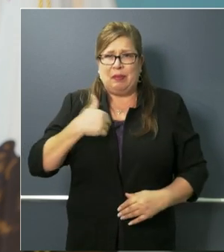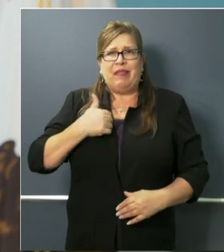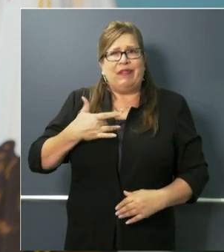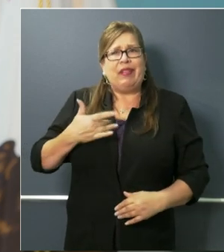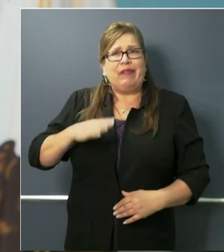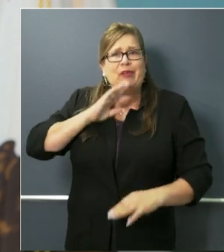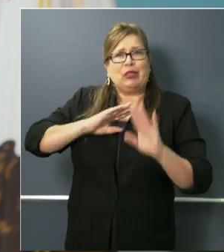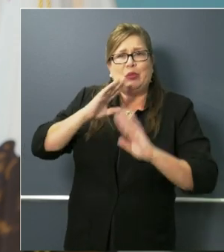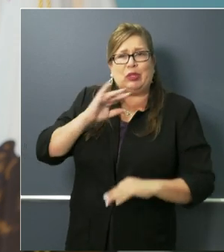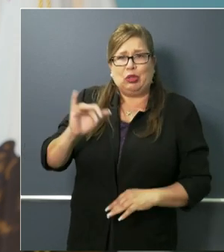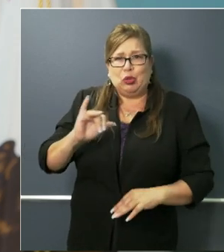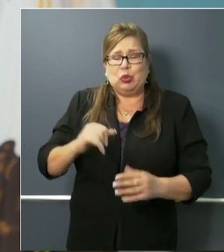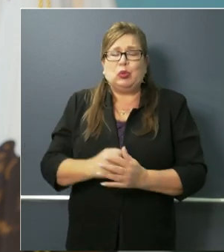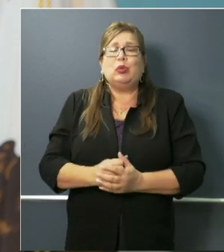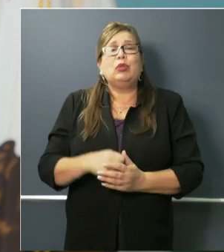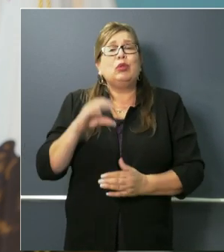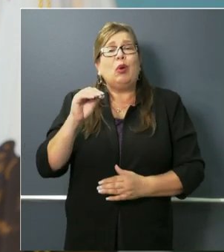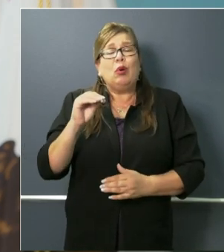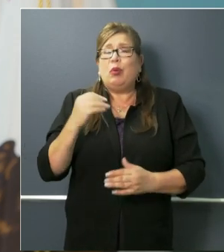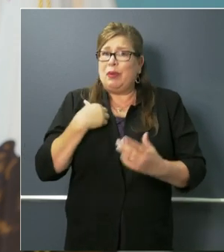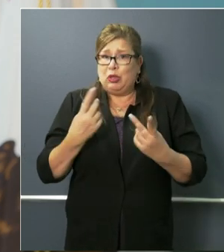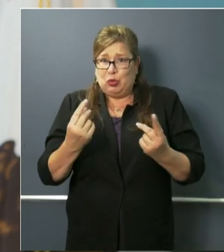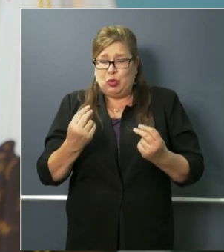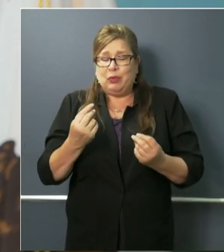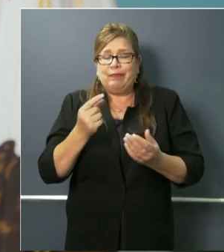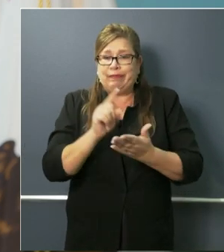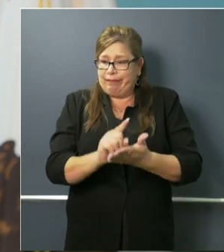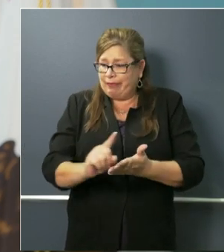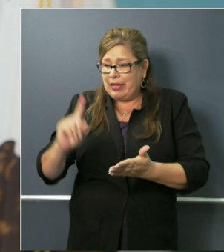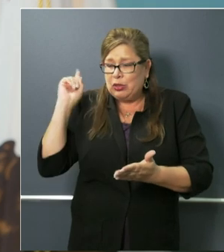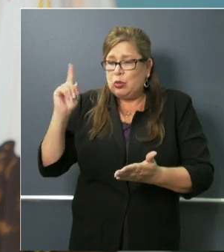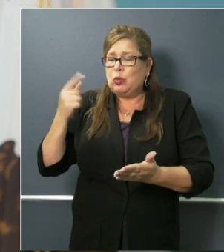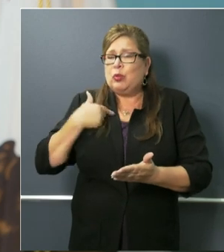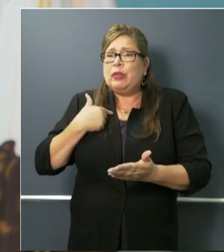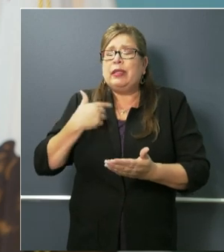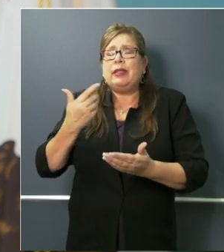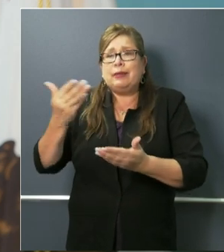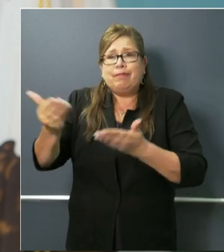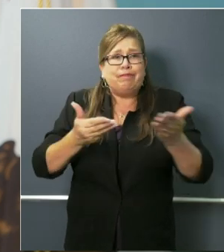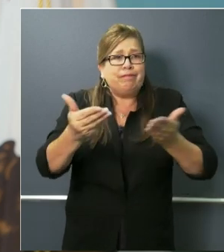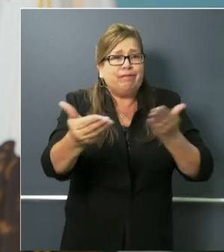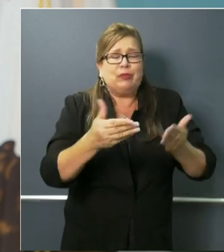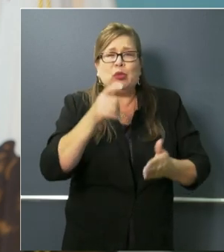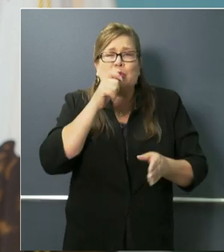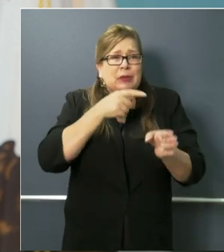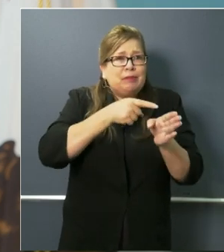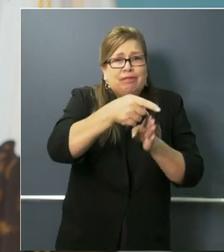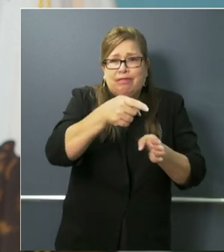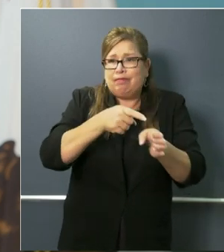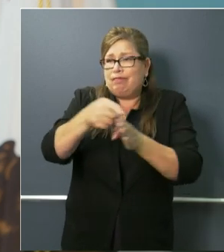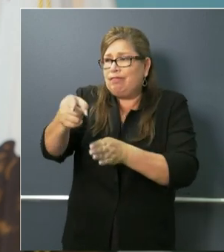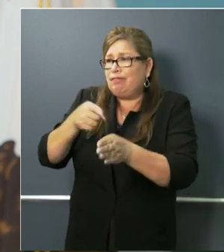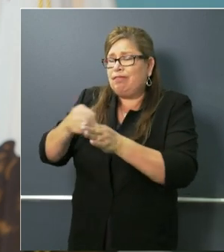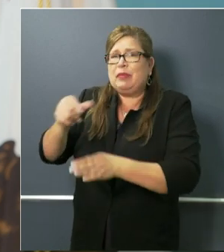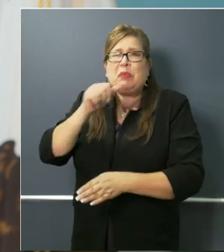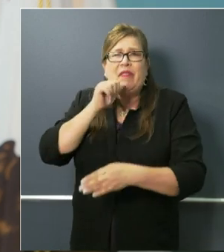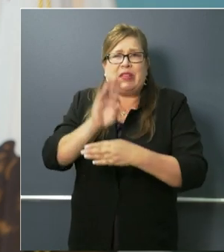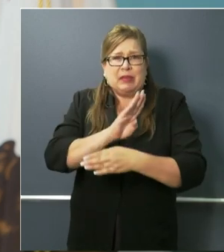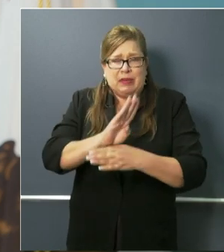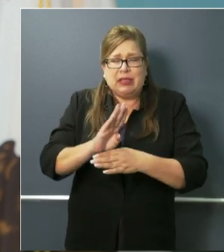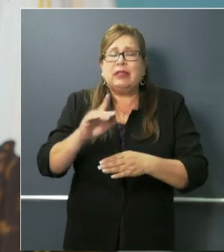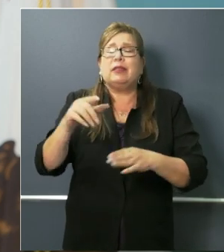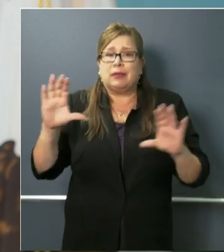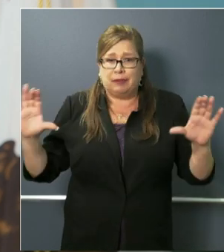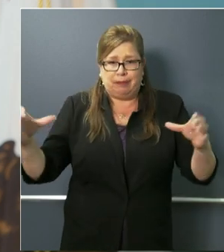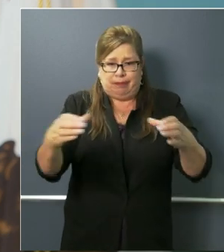week or so I brought together some consultants. We brought together some private sector expertise and we formed a new